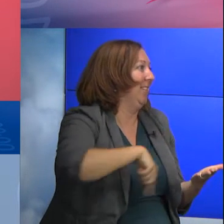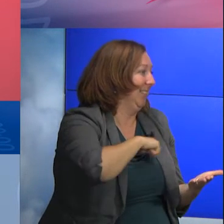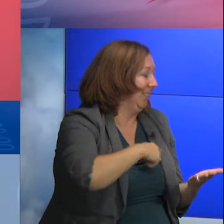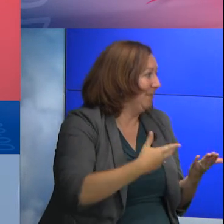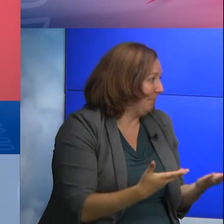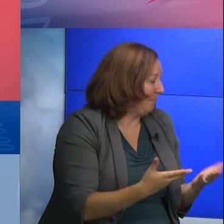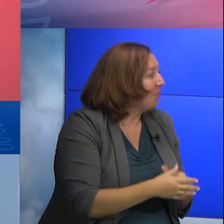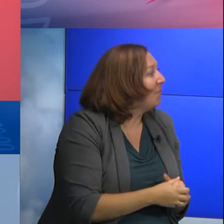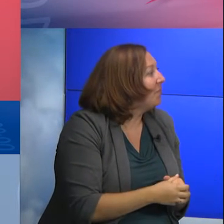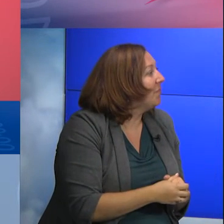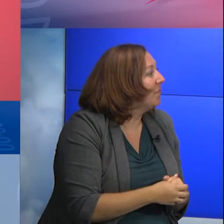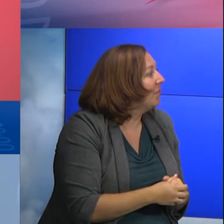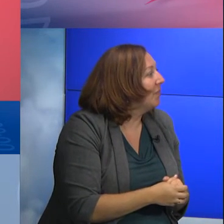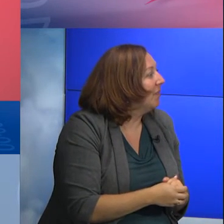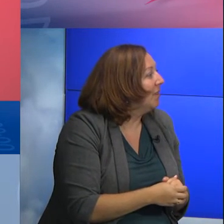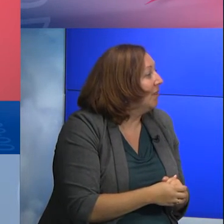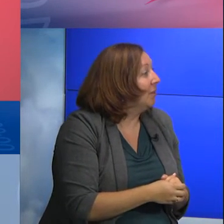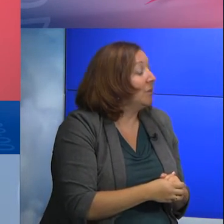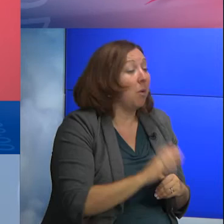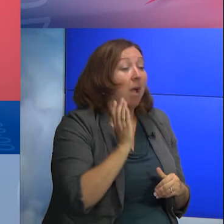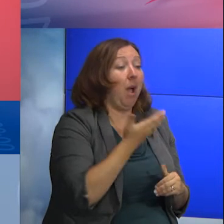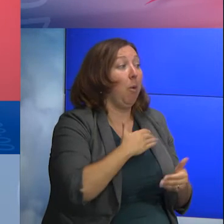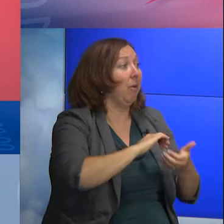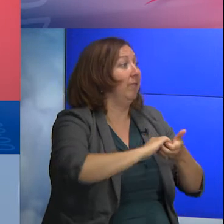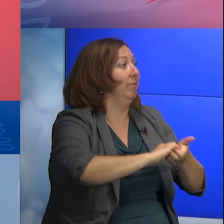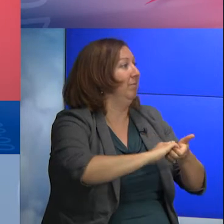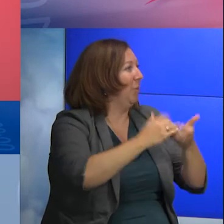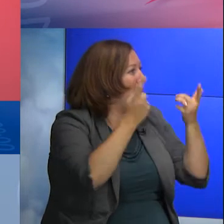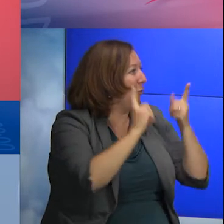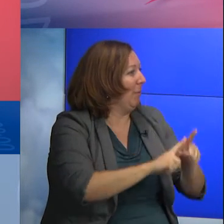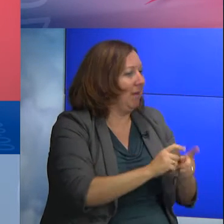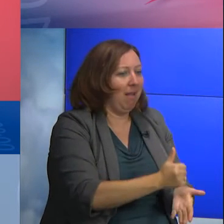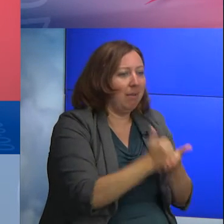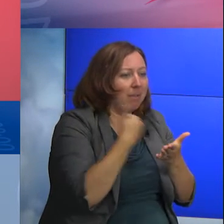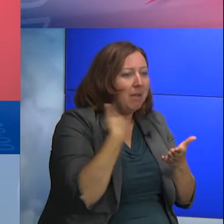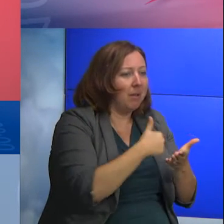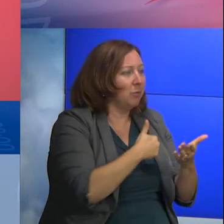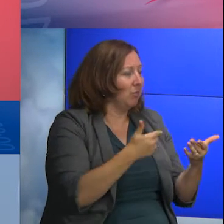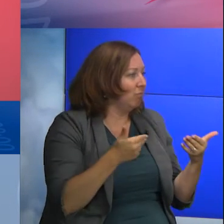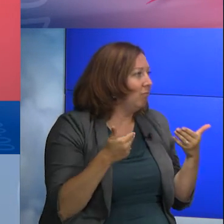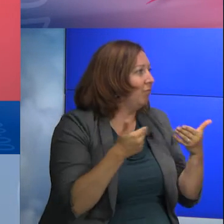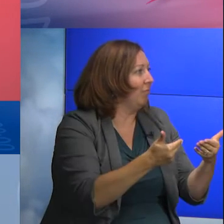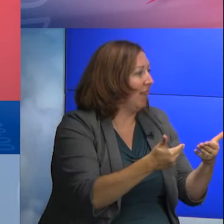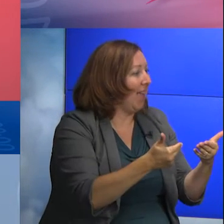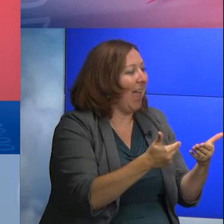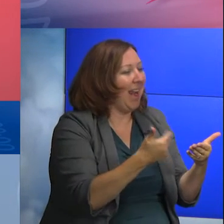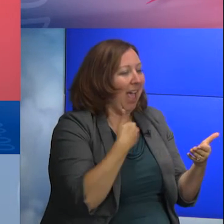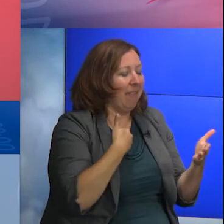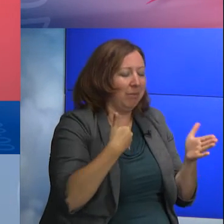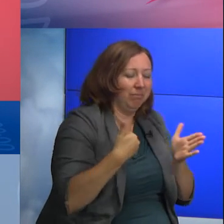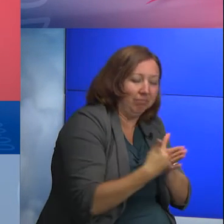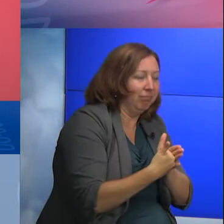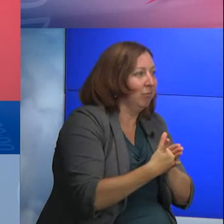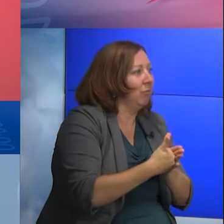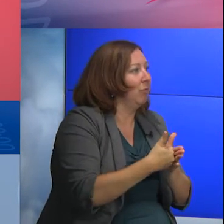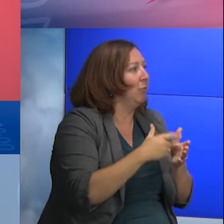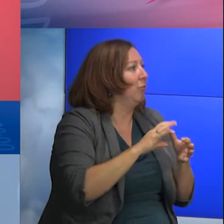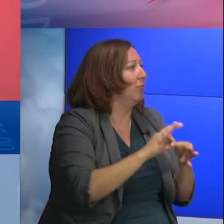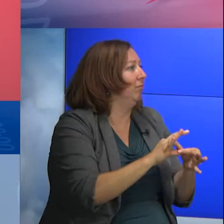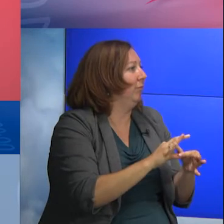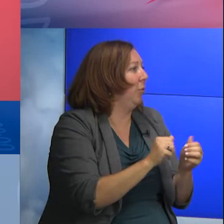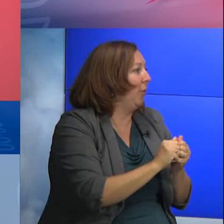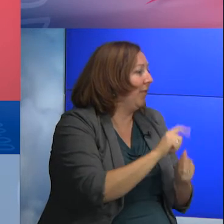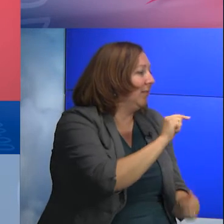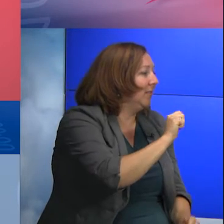the friendship agreement is really helping us to move forward and keep a tighter relationship with Gallaudet and TAP and